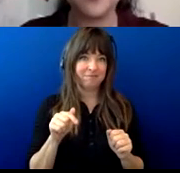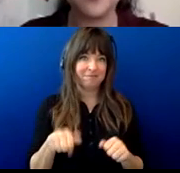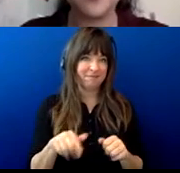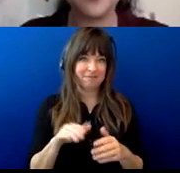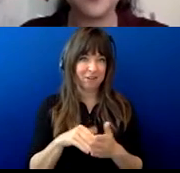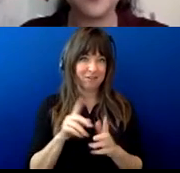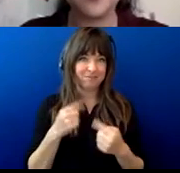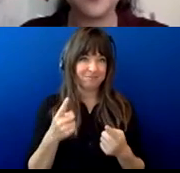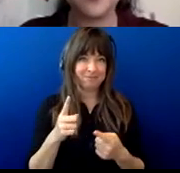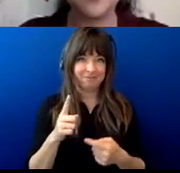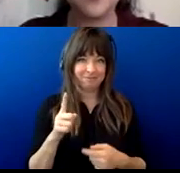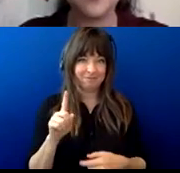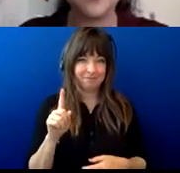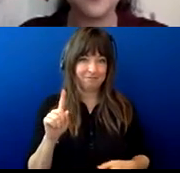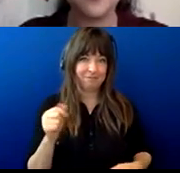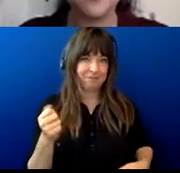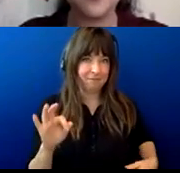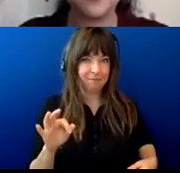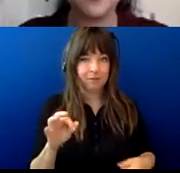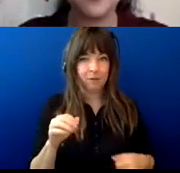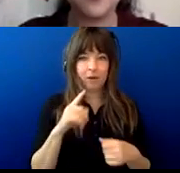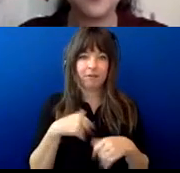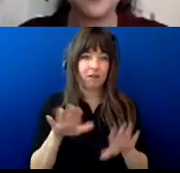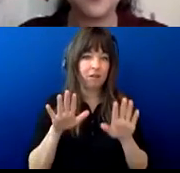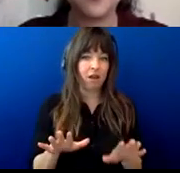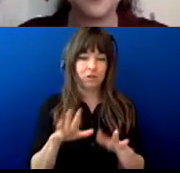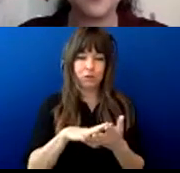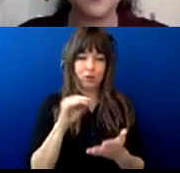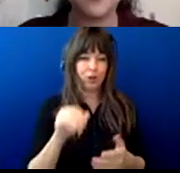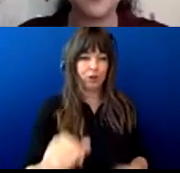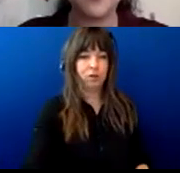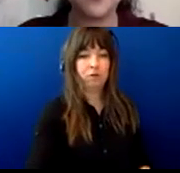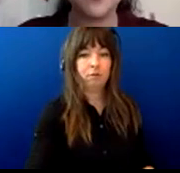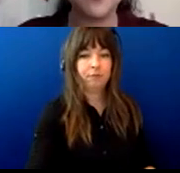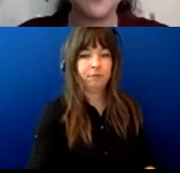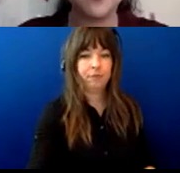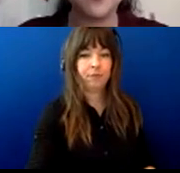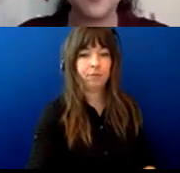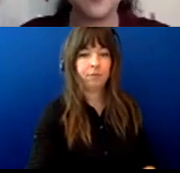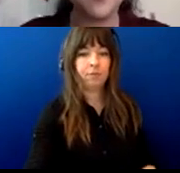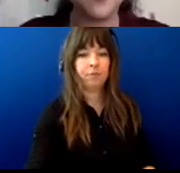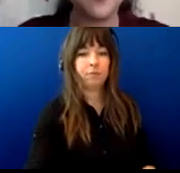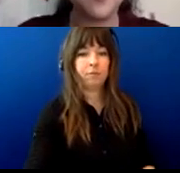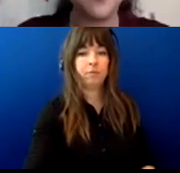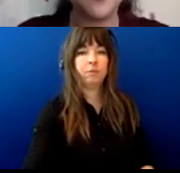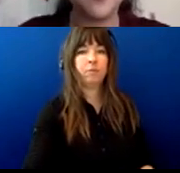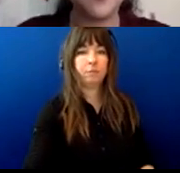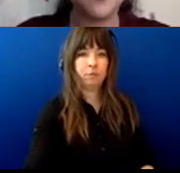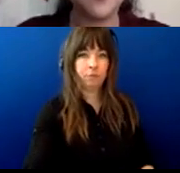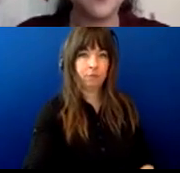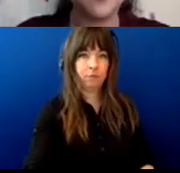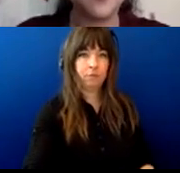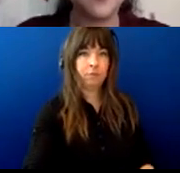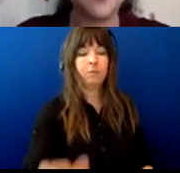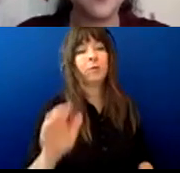we've got a lot to learn as everyone's pointing out the data so we're glad to be here i think one thing we're um we're going to try with this grant cycle